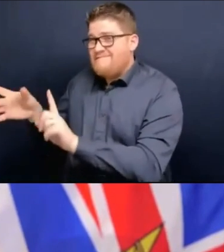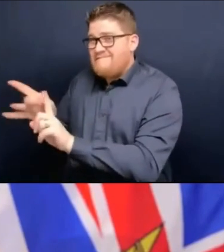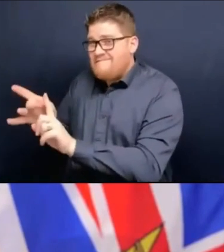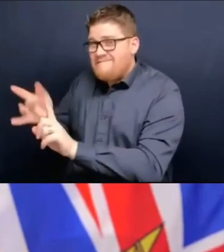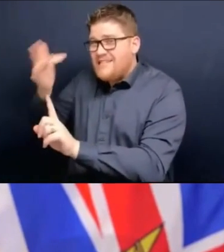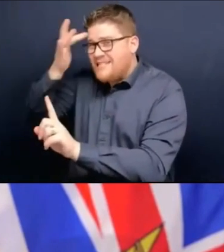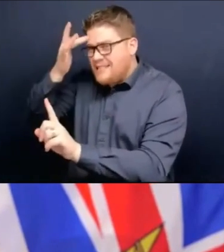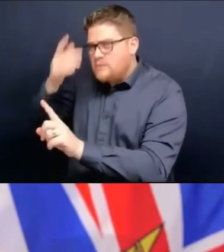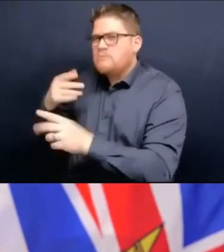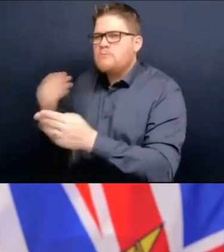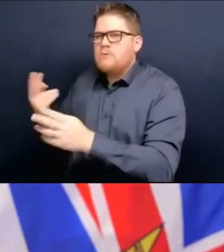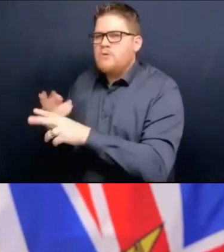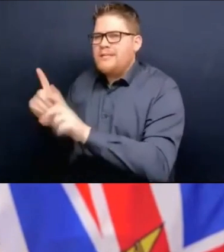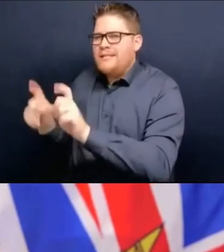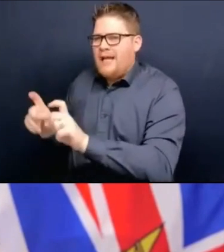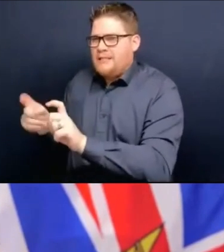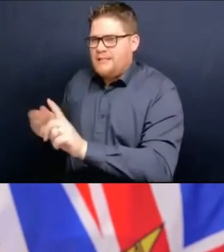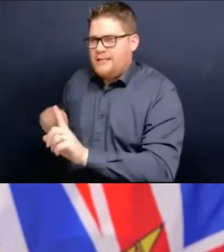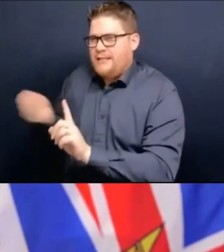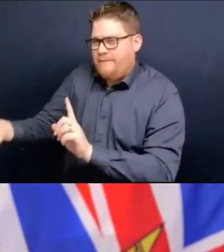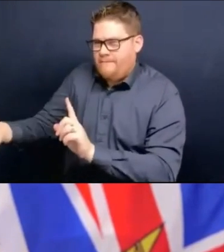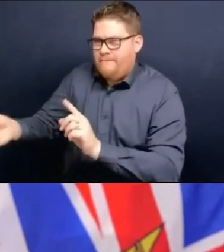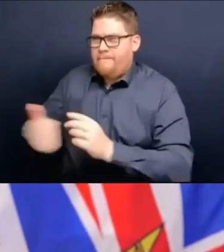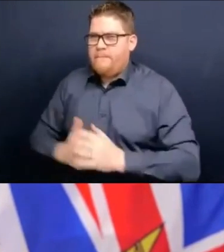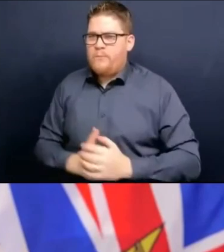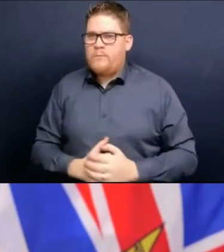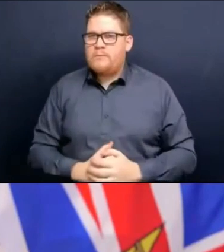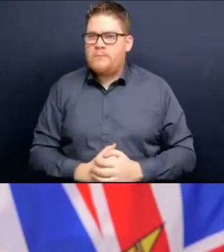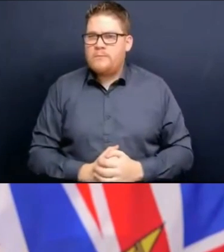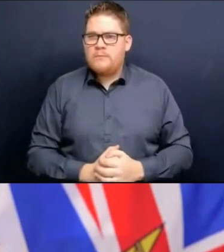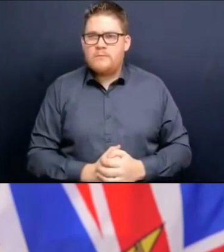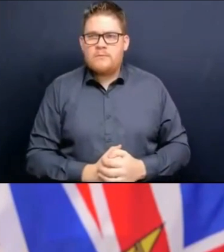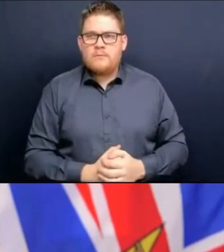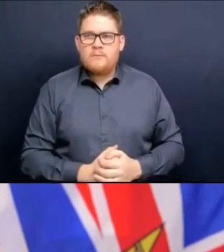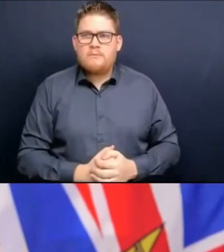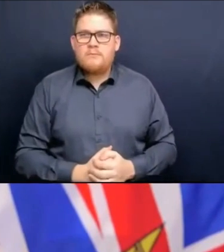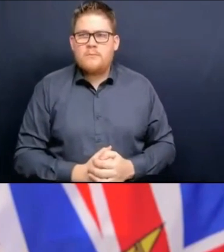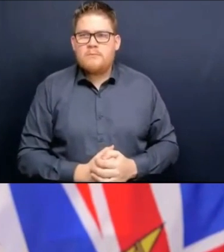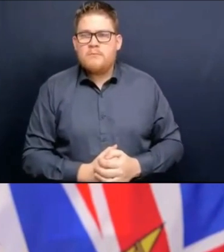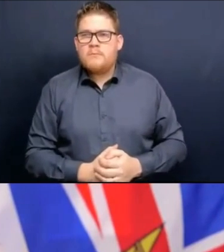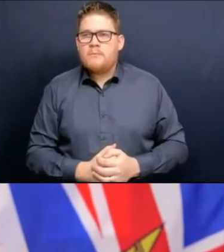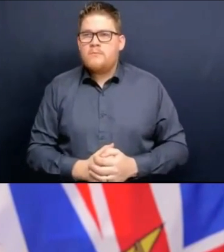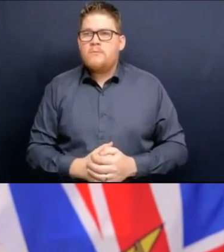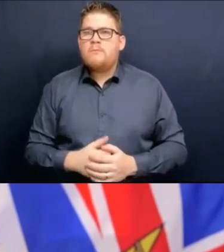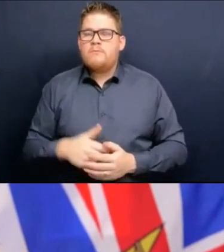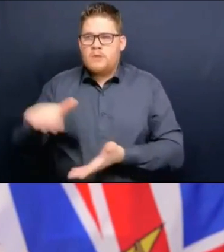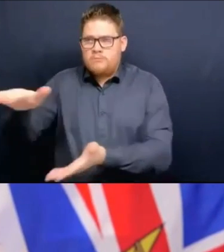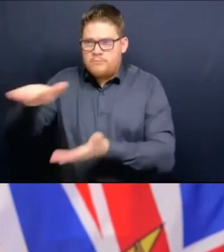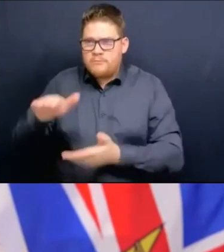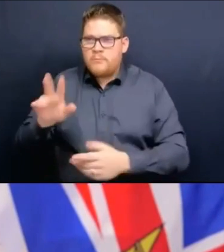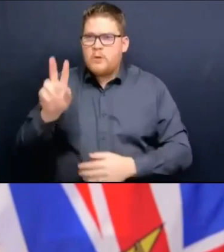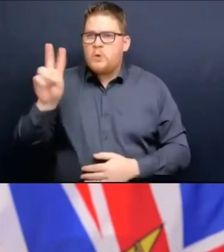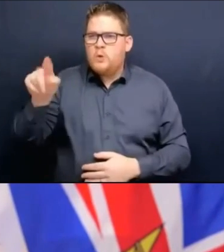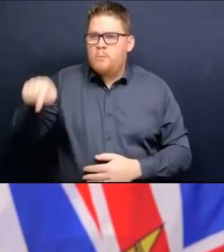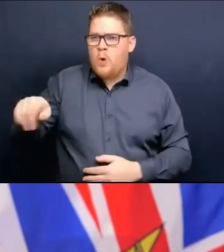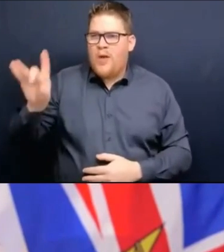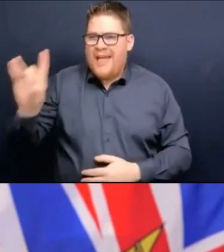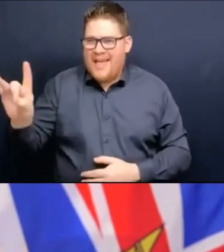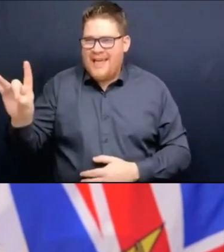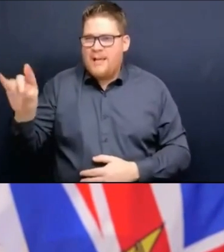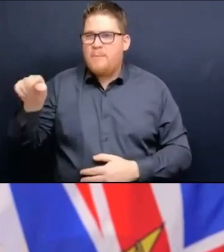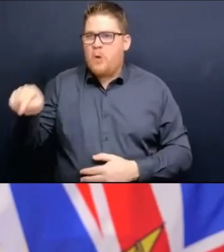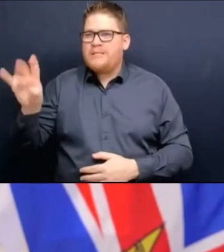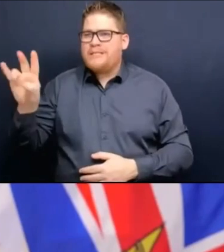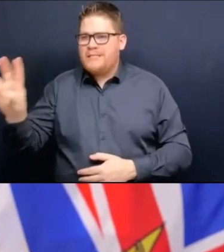Assuming the in-transit delivery of 2.87 million tests arrive later this week, we also anticipate starting distribution